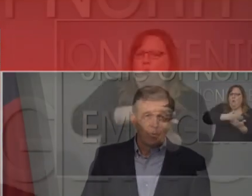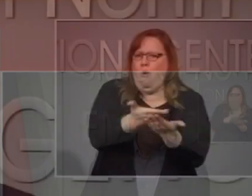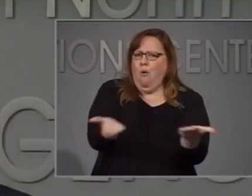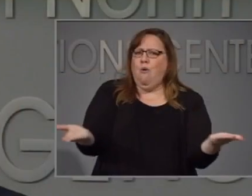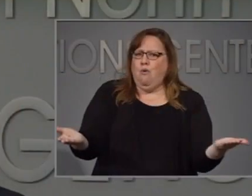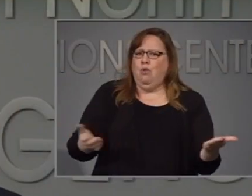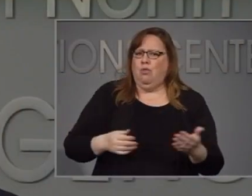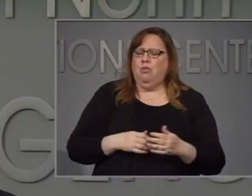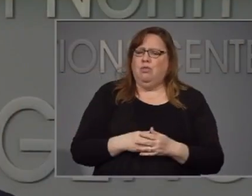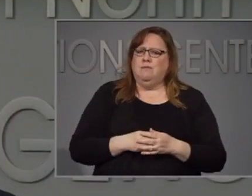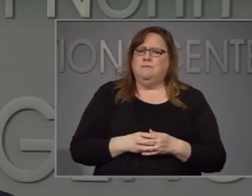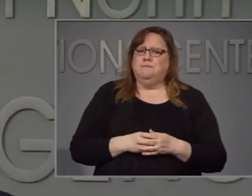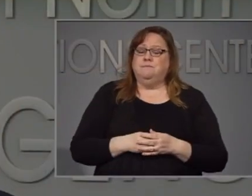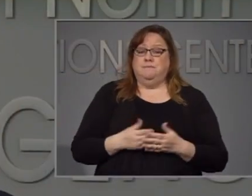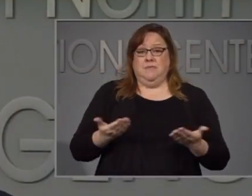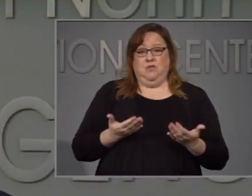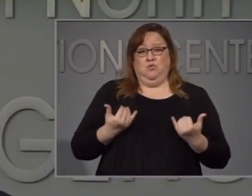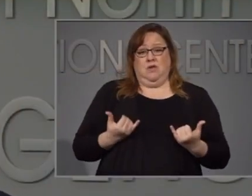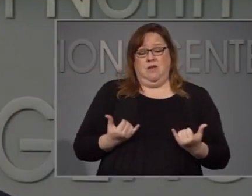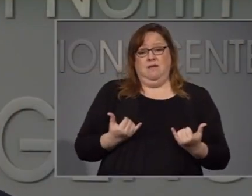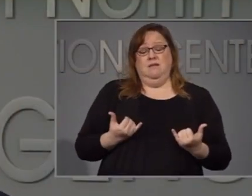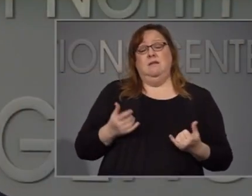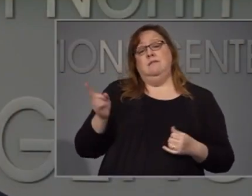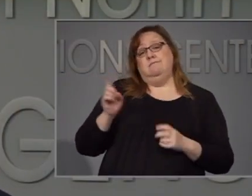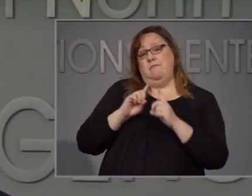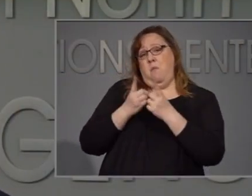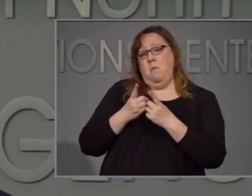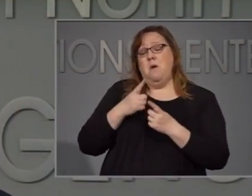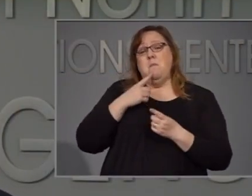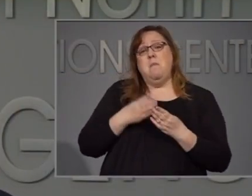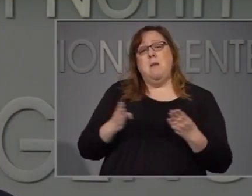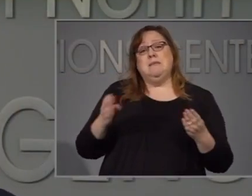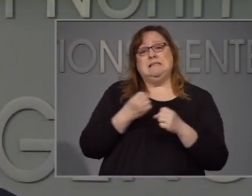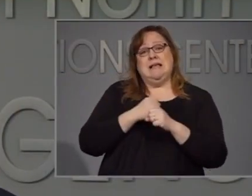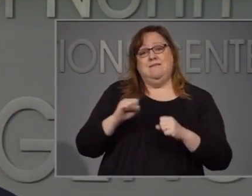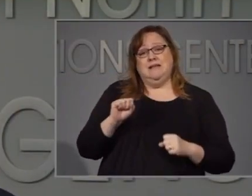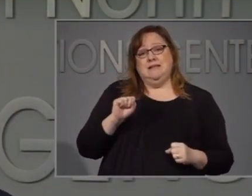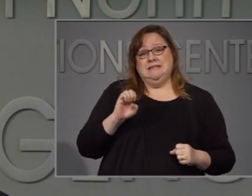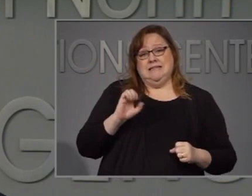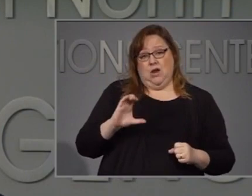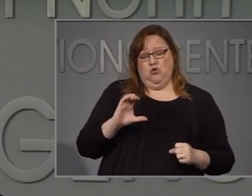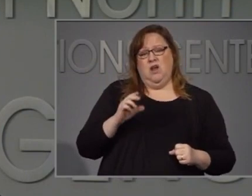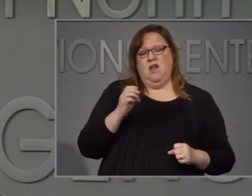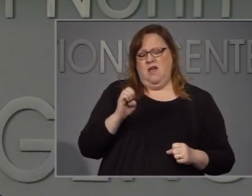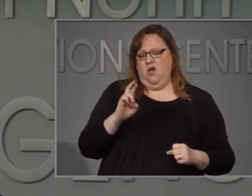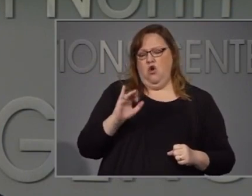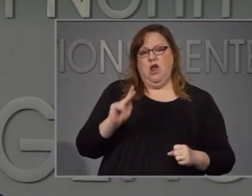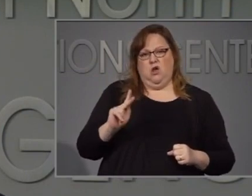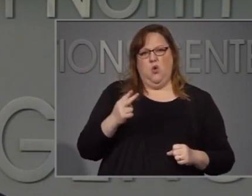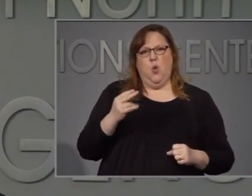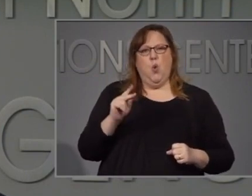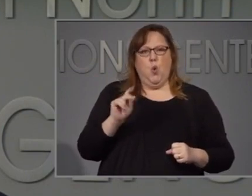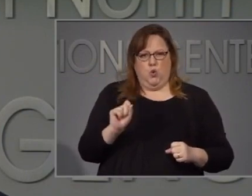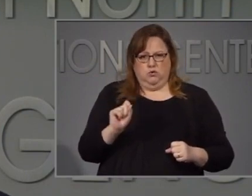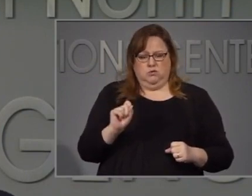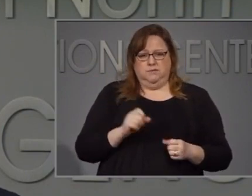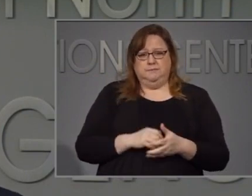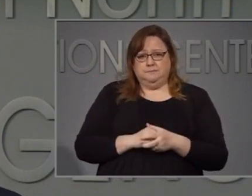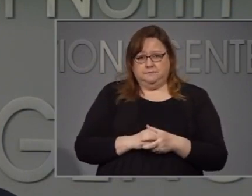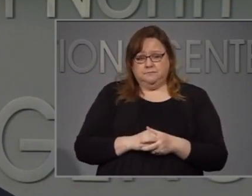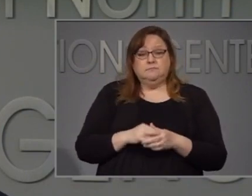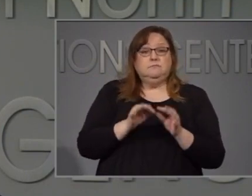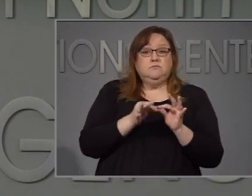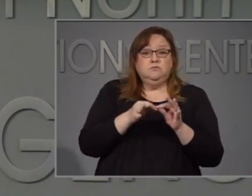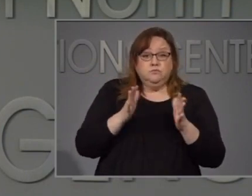With me today is our Department of Public Safety Secretary, Eric Hooks. American Sign